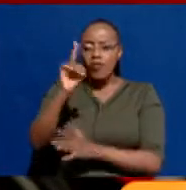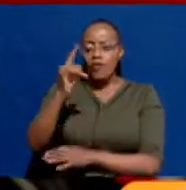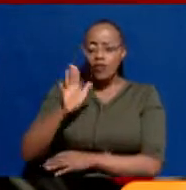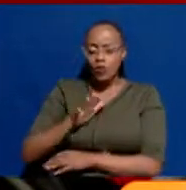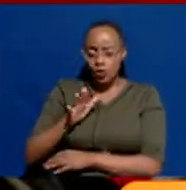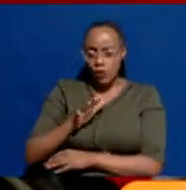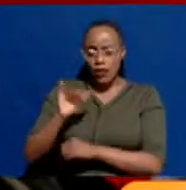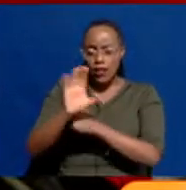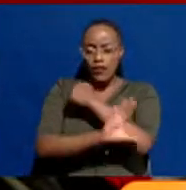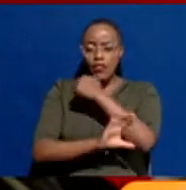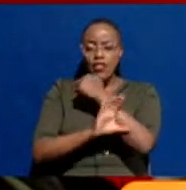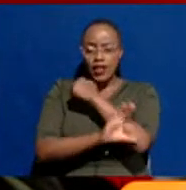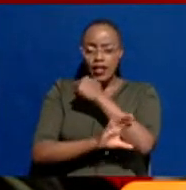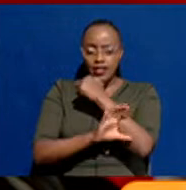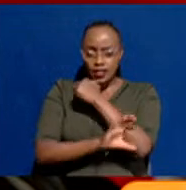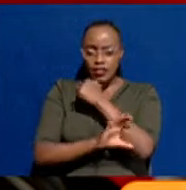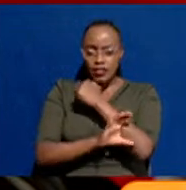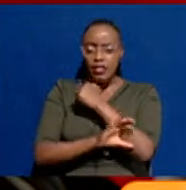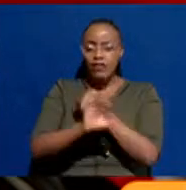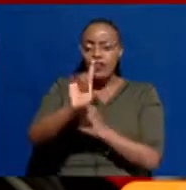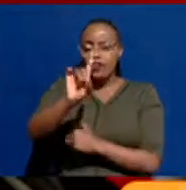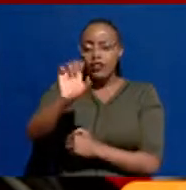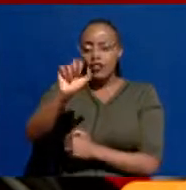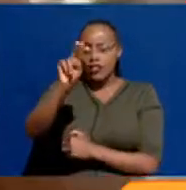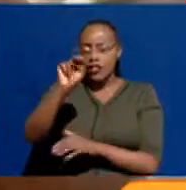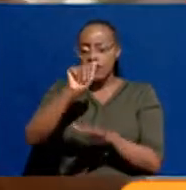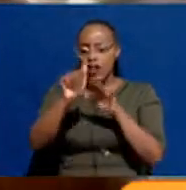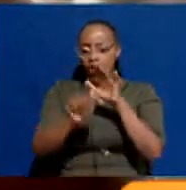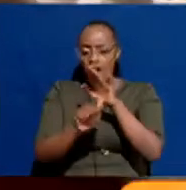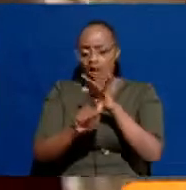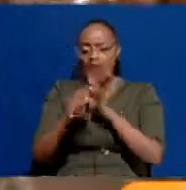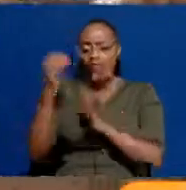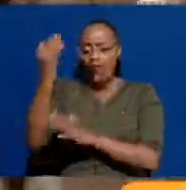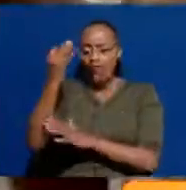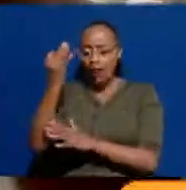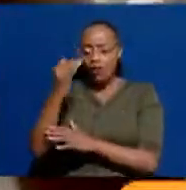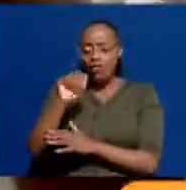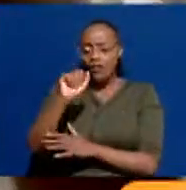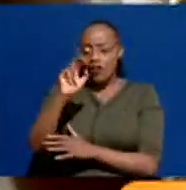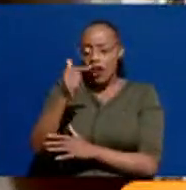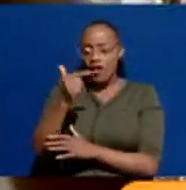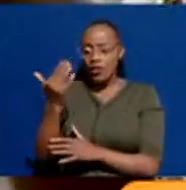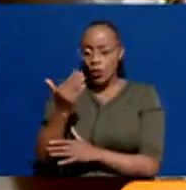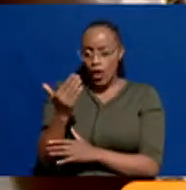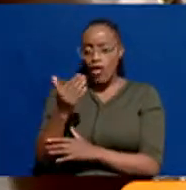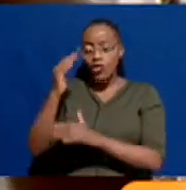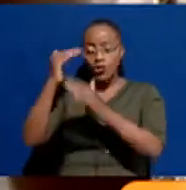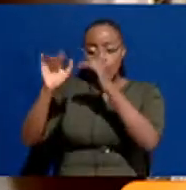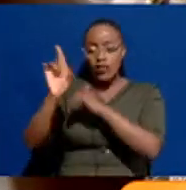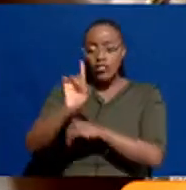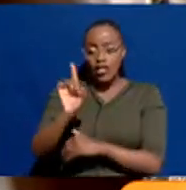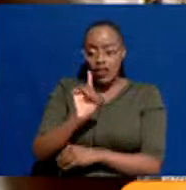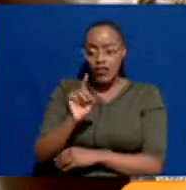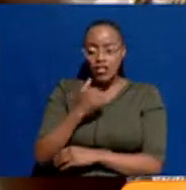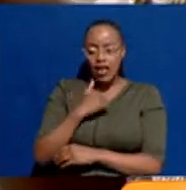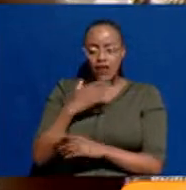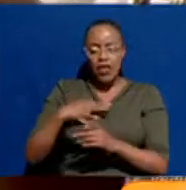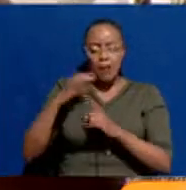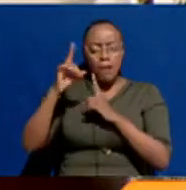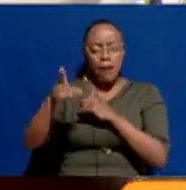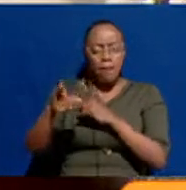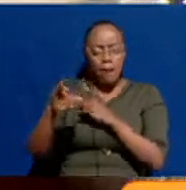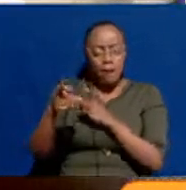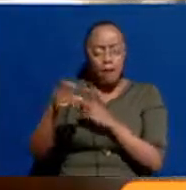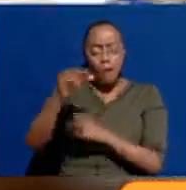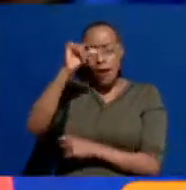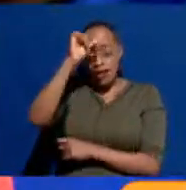woman in the country to become dean in the Faculty of Arts at the University of Nairobi. Her fierce criticism of the